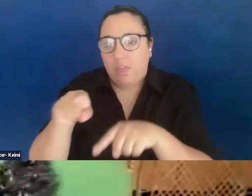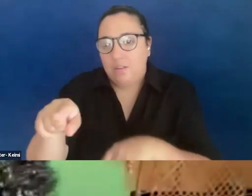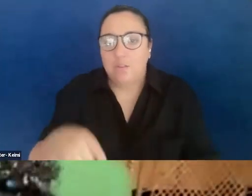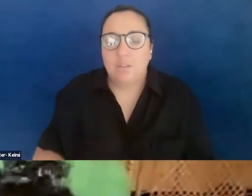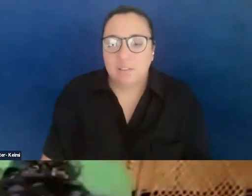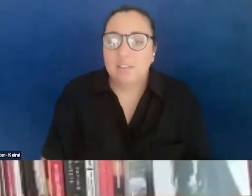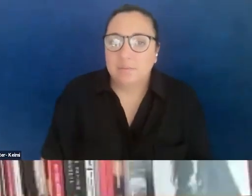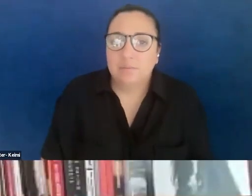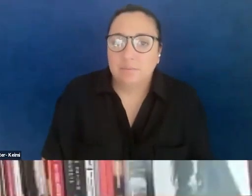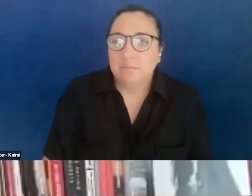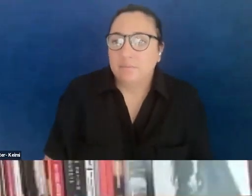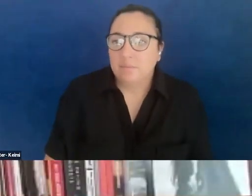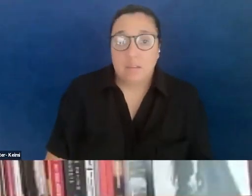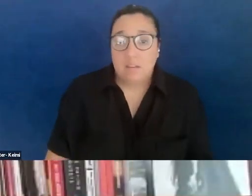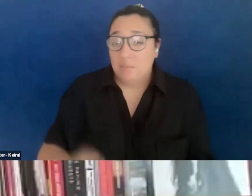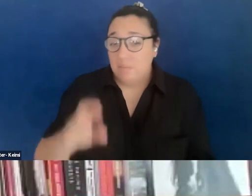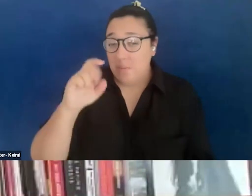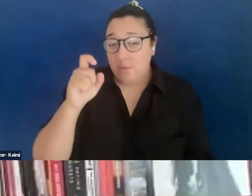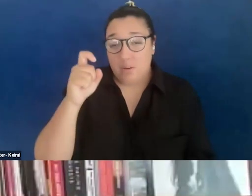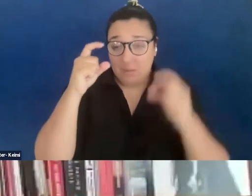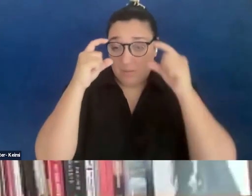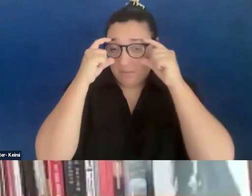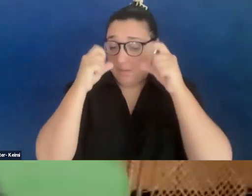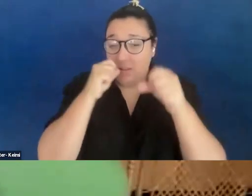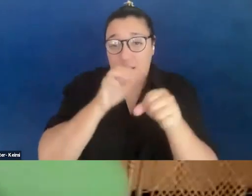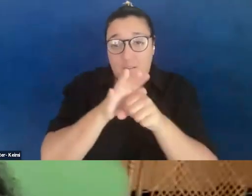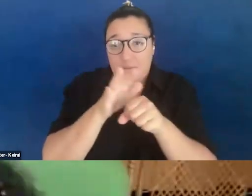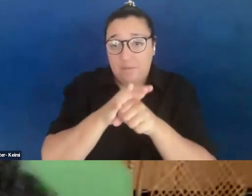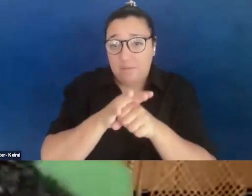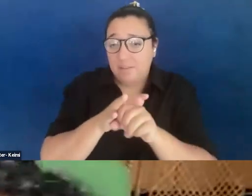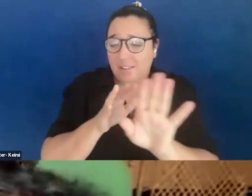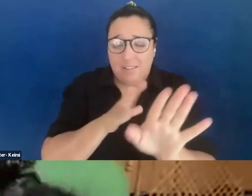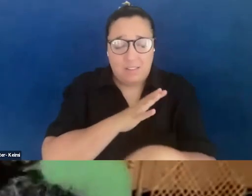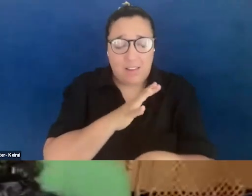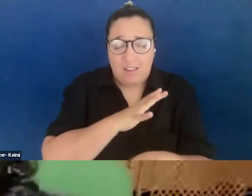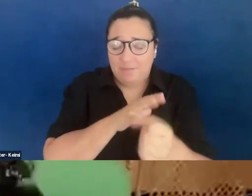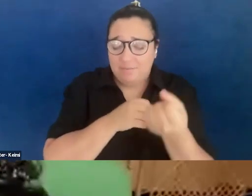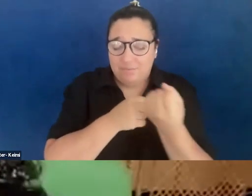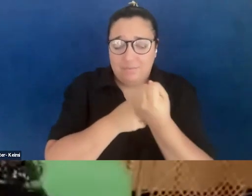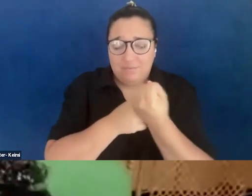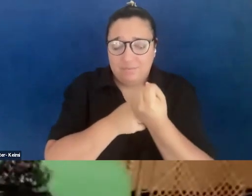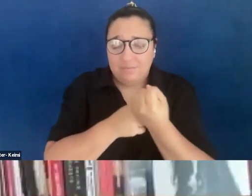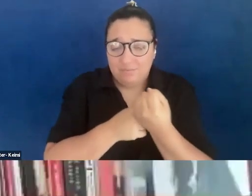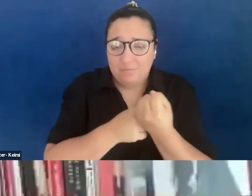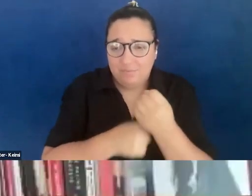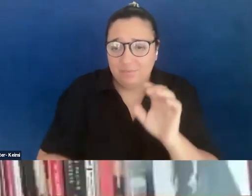just like, my prescription ain't up to snow. Oh, I got you. I got your back. got your back. I got your back. Yeah.